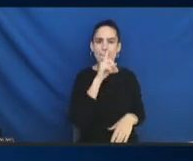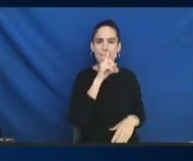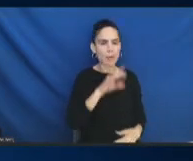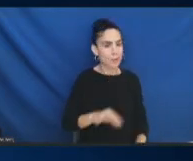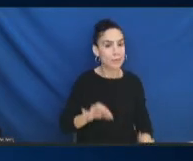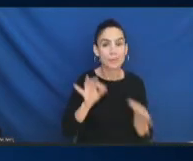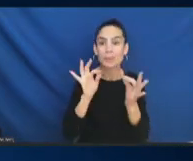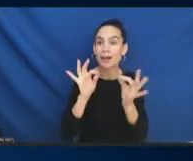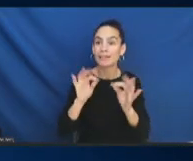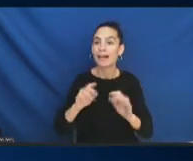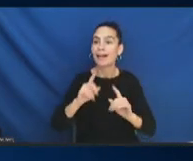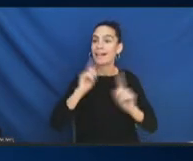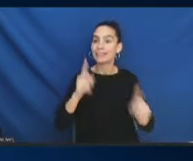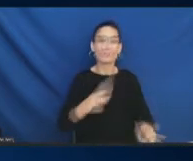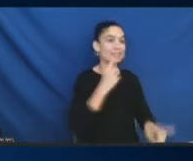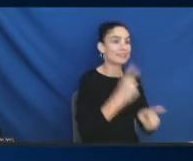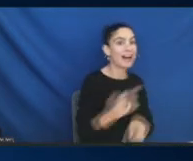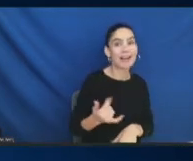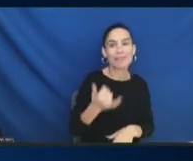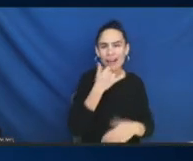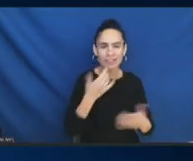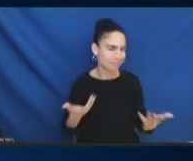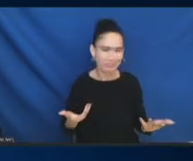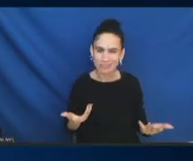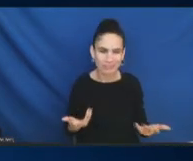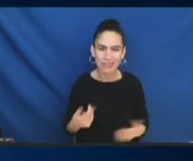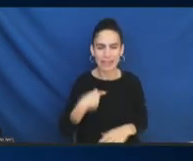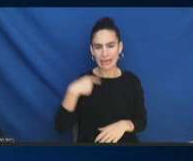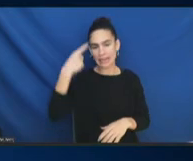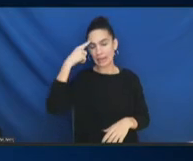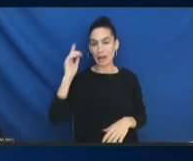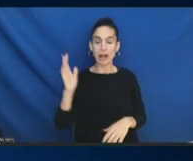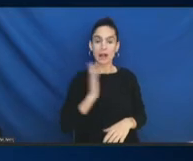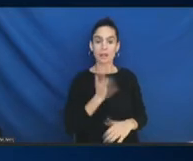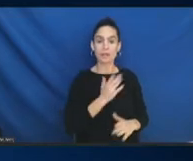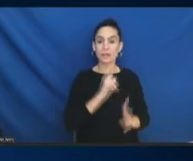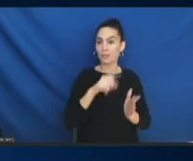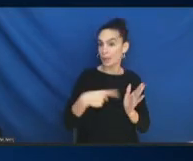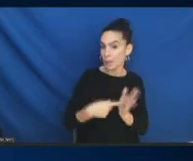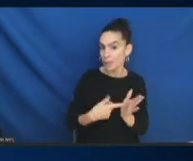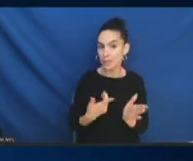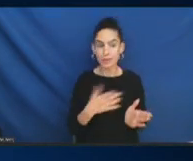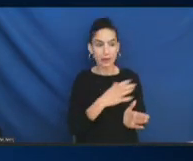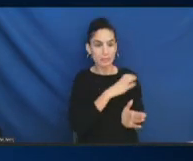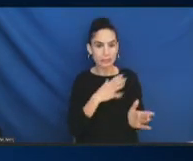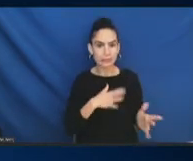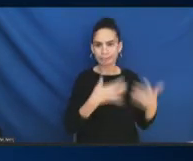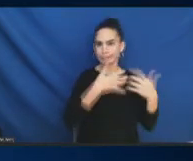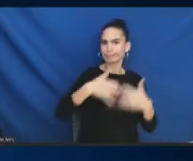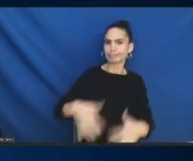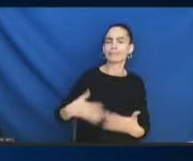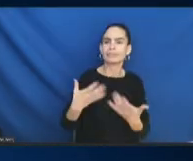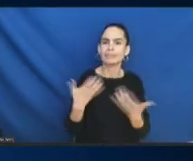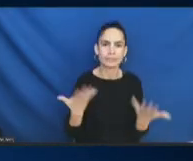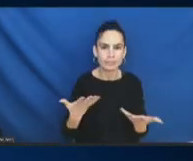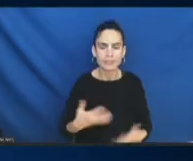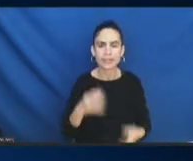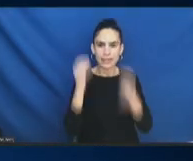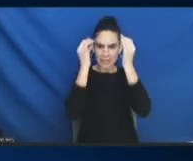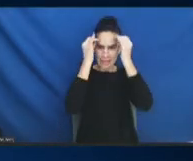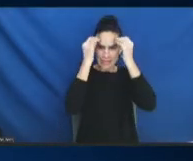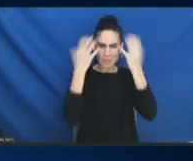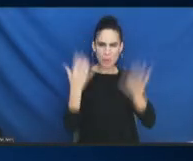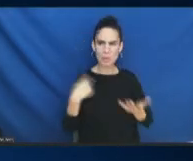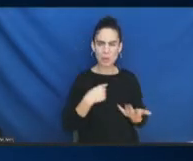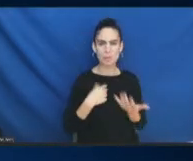I think this is our role as a commission to work that out and to think about what is it we want to do. I don't think this is, we're